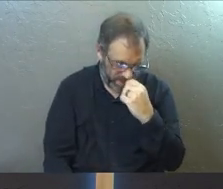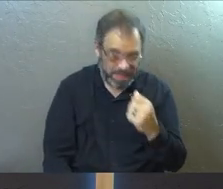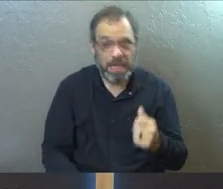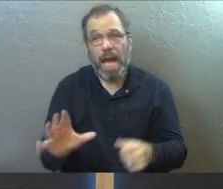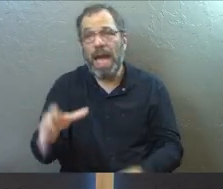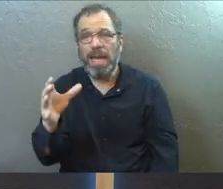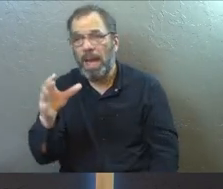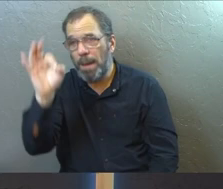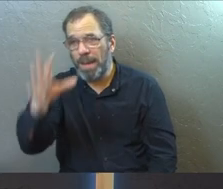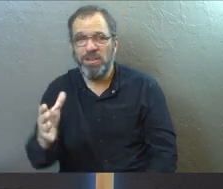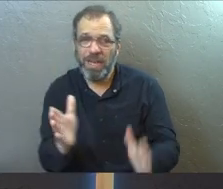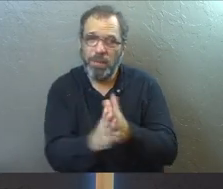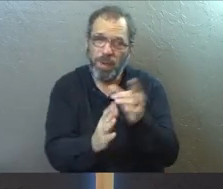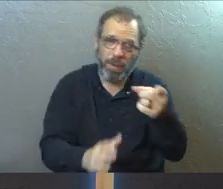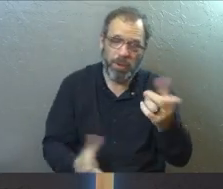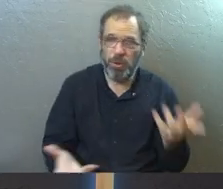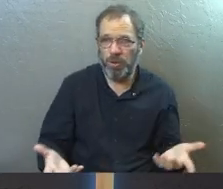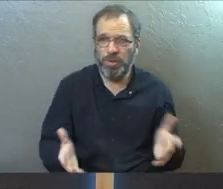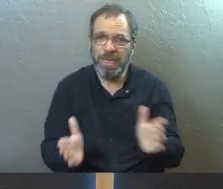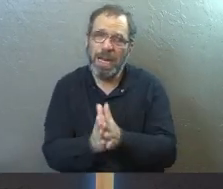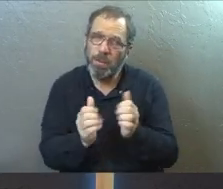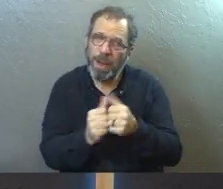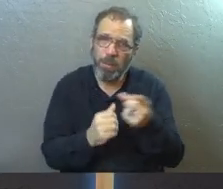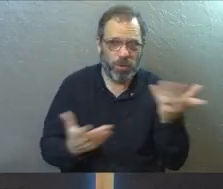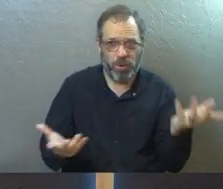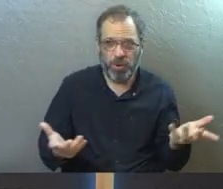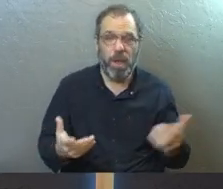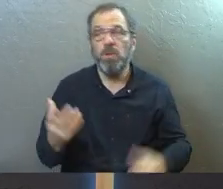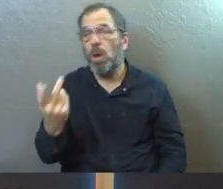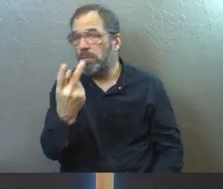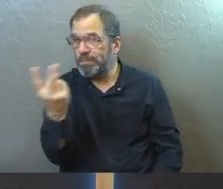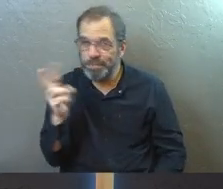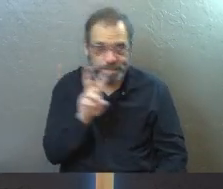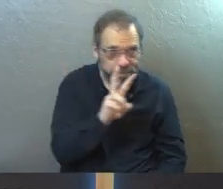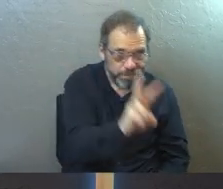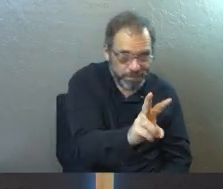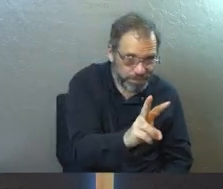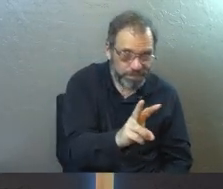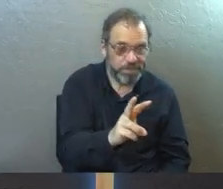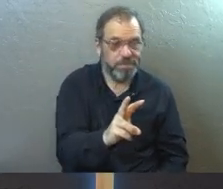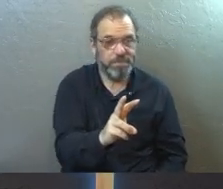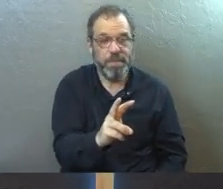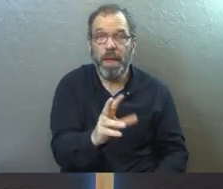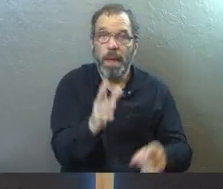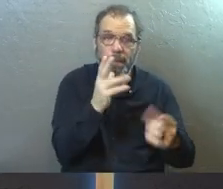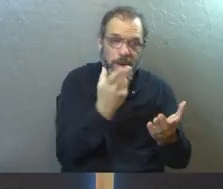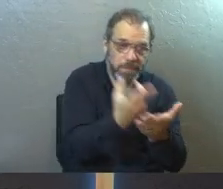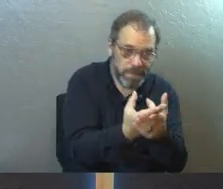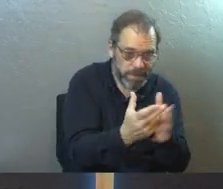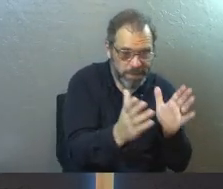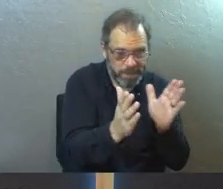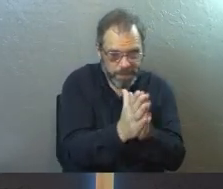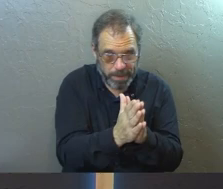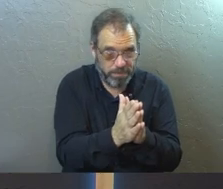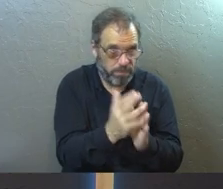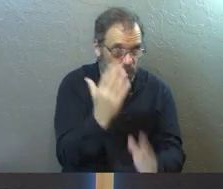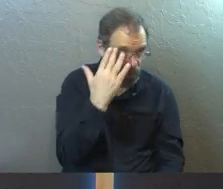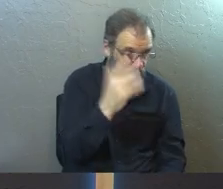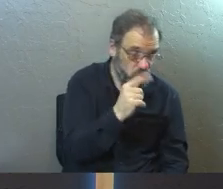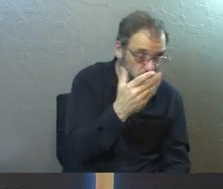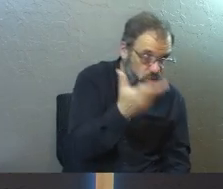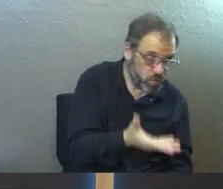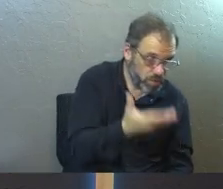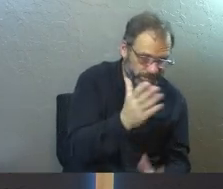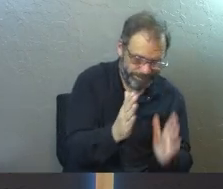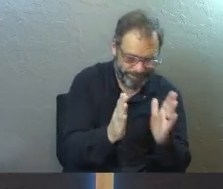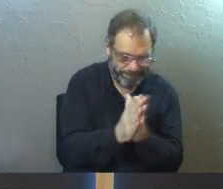got to pray with her. I don't know how long she's got. You got to pray with her. And we walked in together. And I prayed with this woman that I'd never known. And she